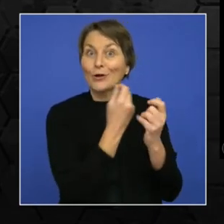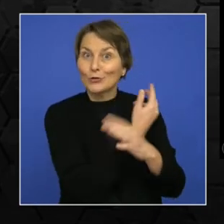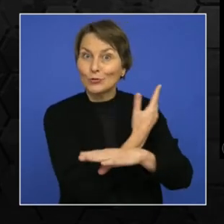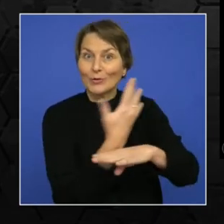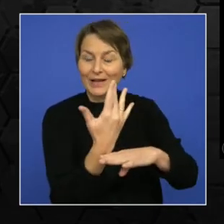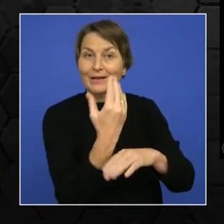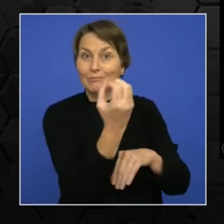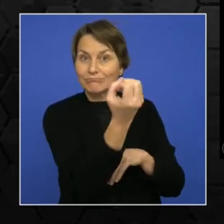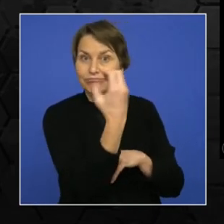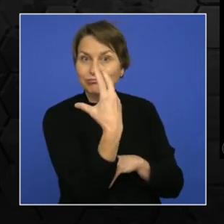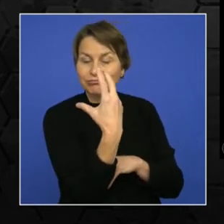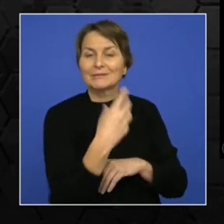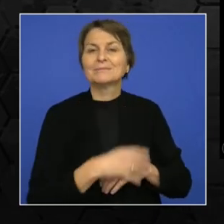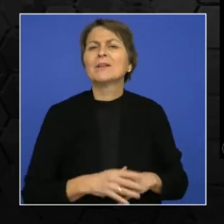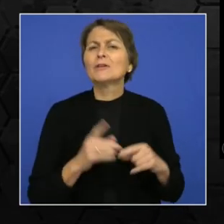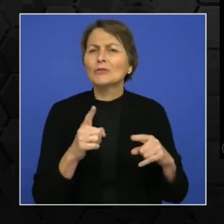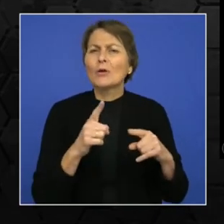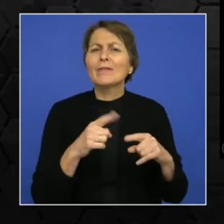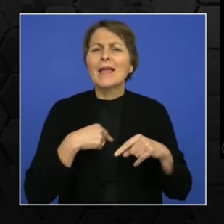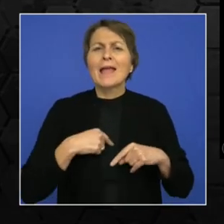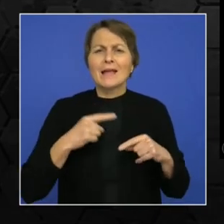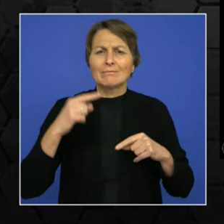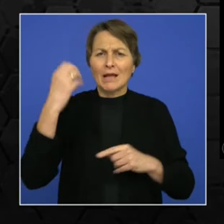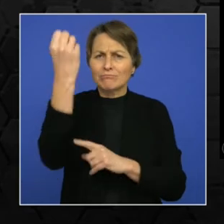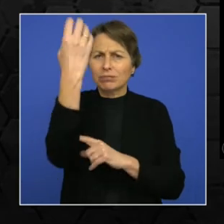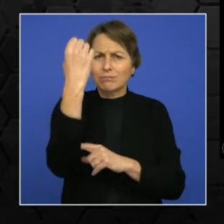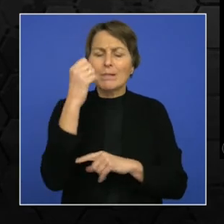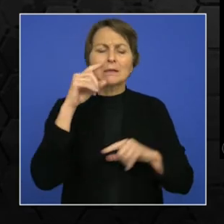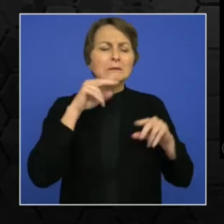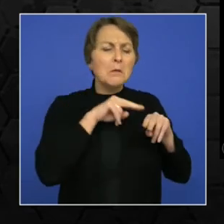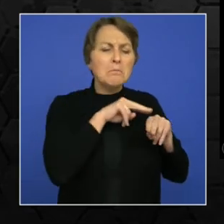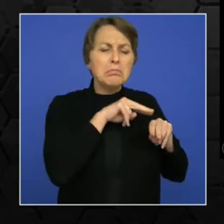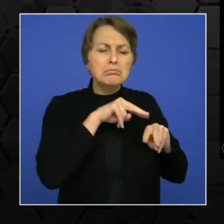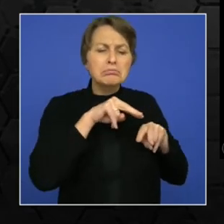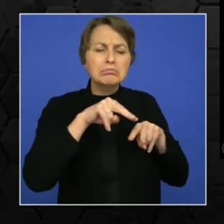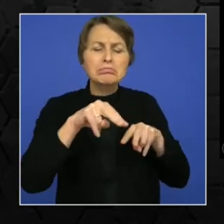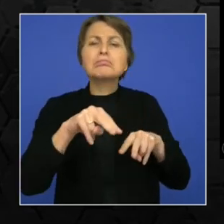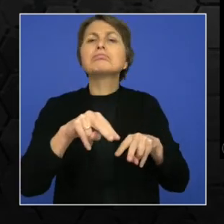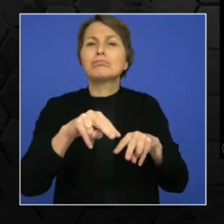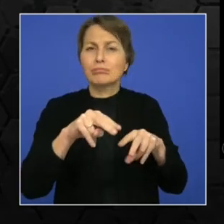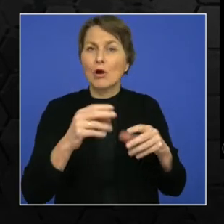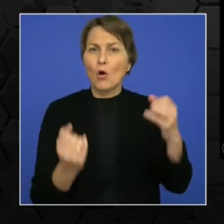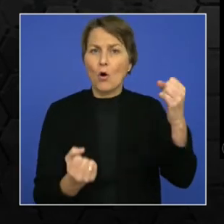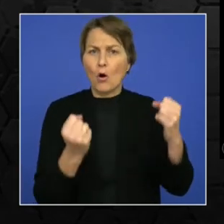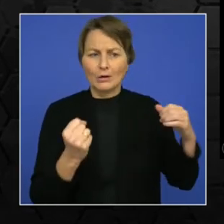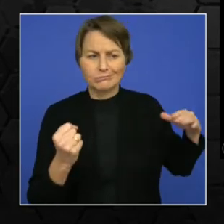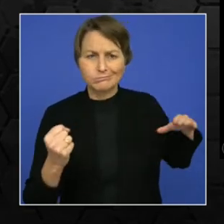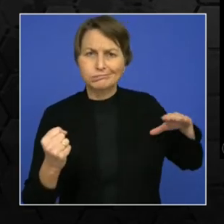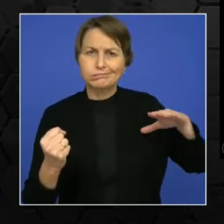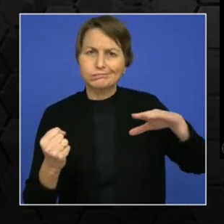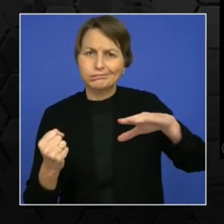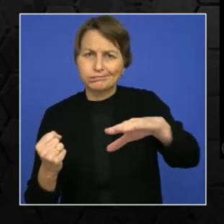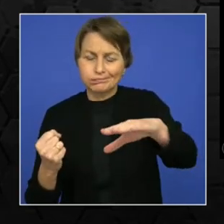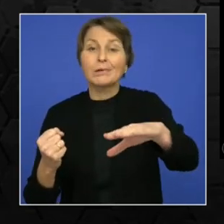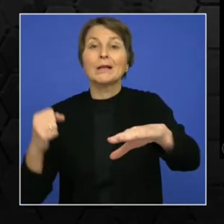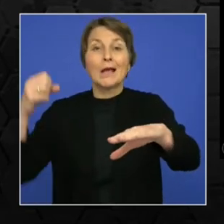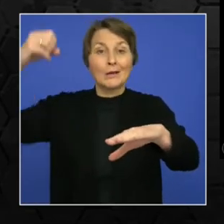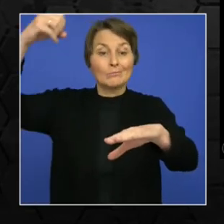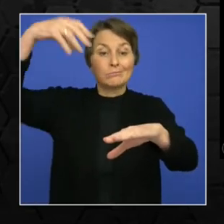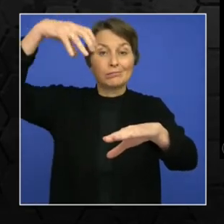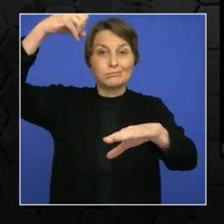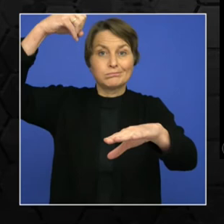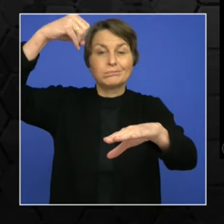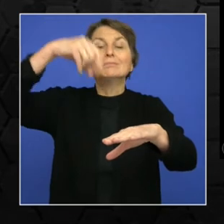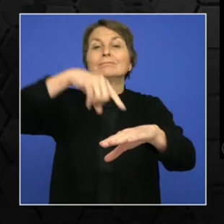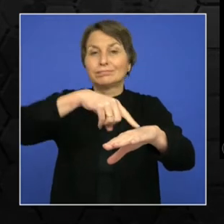integrated with automatic vehicle location frequently when there are very high priority demands. So this means that whenever public transport